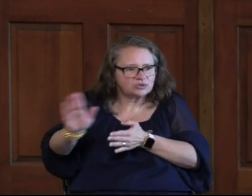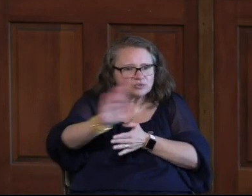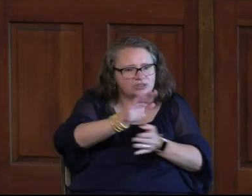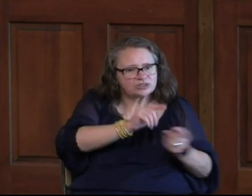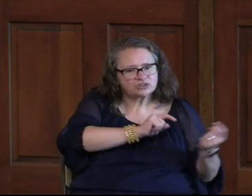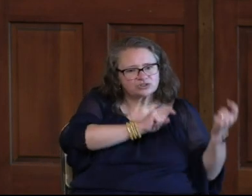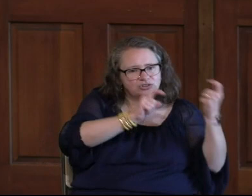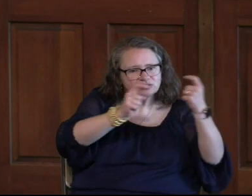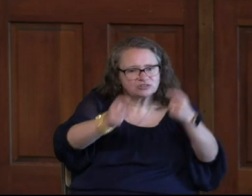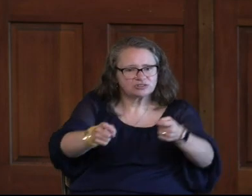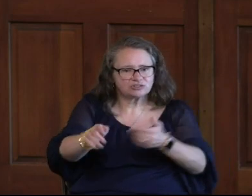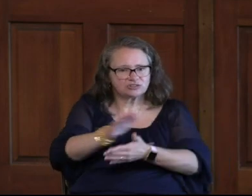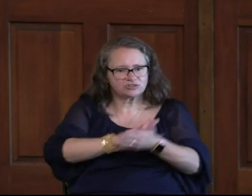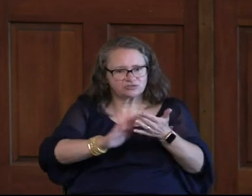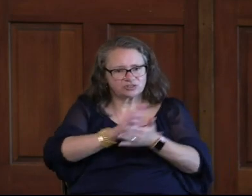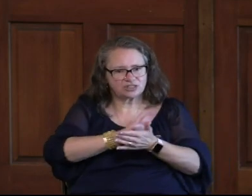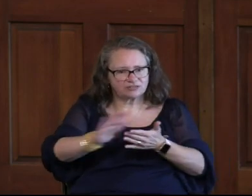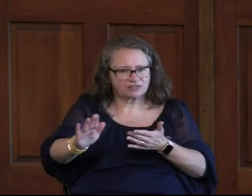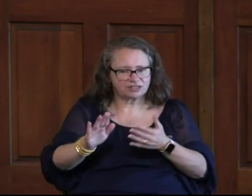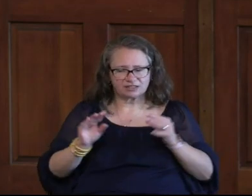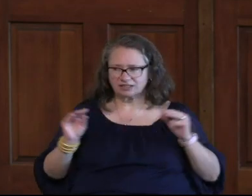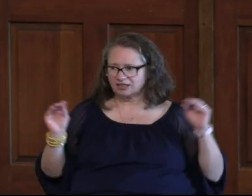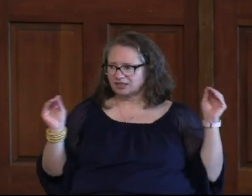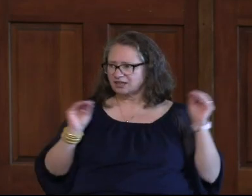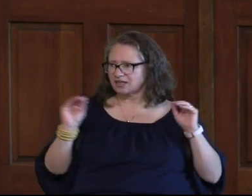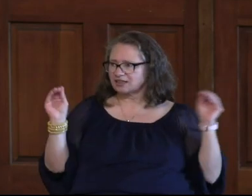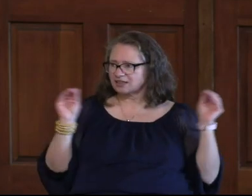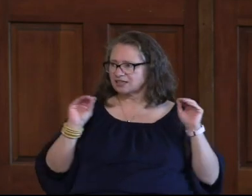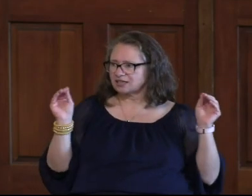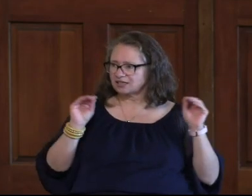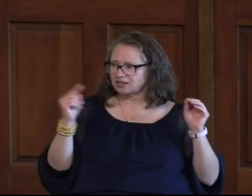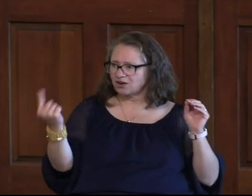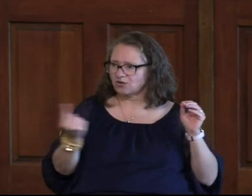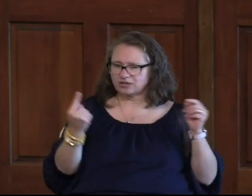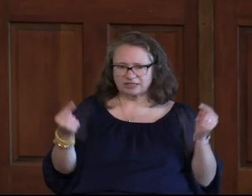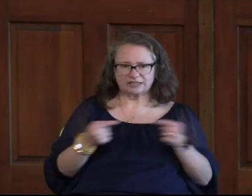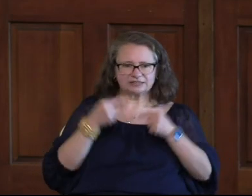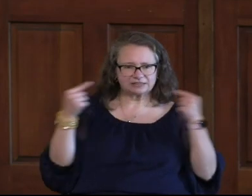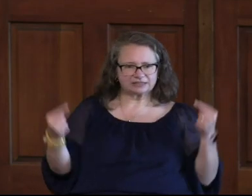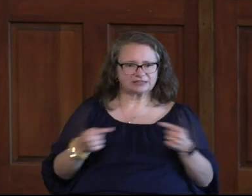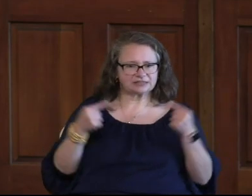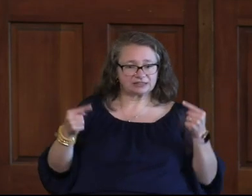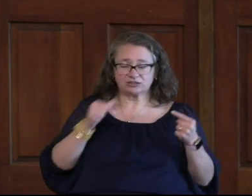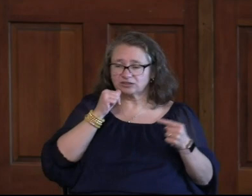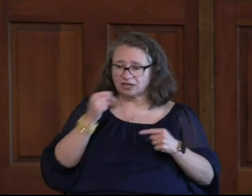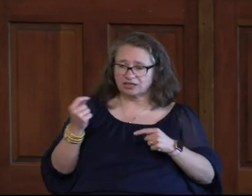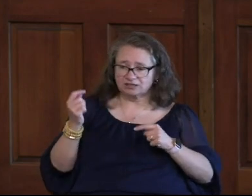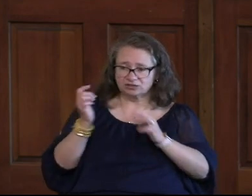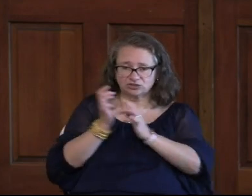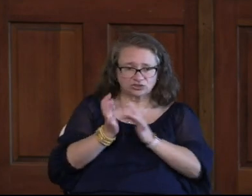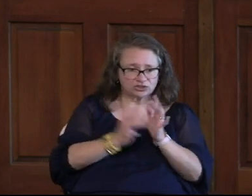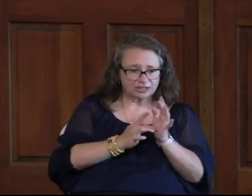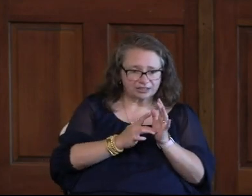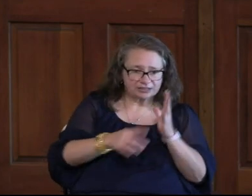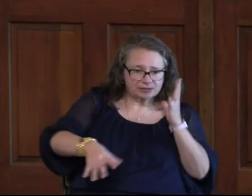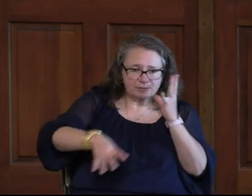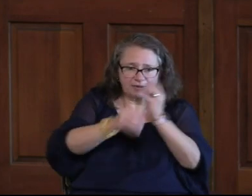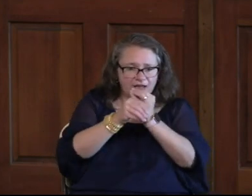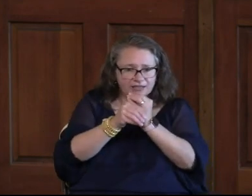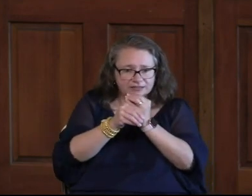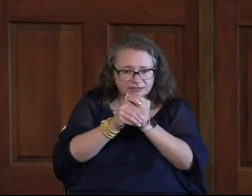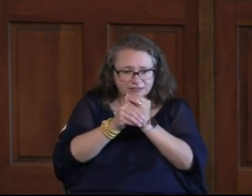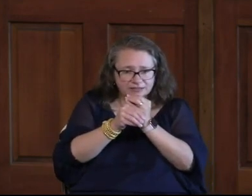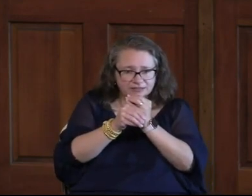Contribute To Your Salvation Nothing But Your Sin You Didn't Contribute It's Not Jesus Plus Is It